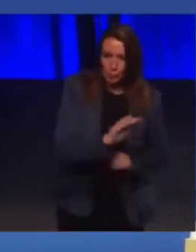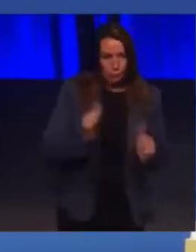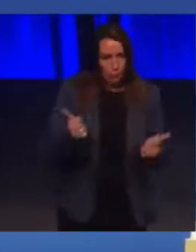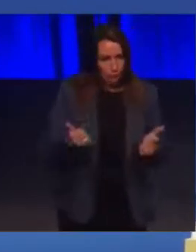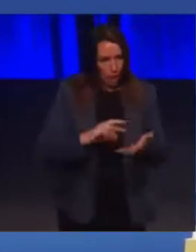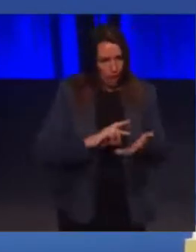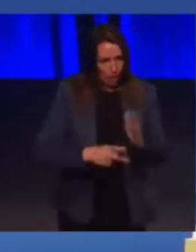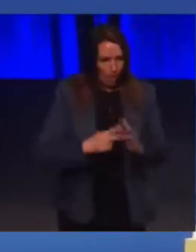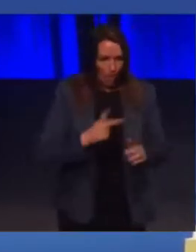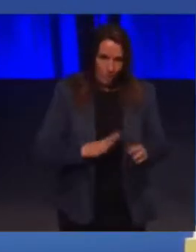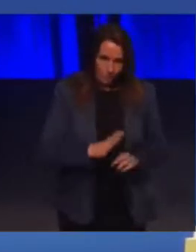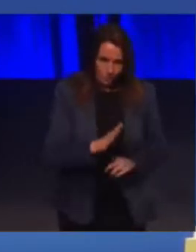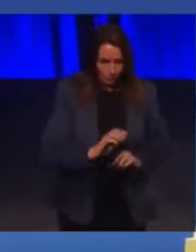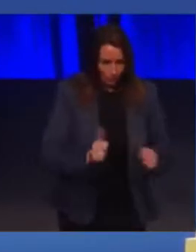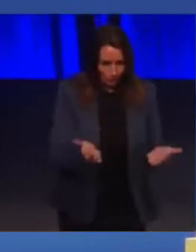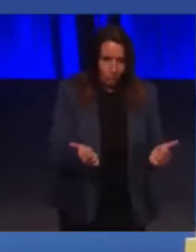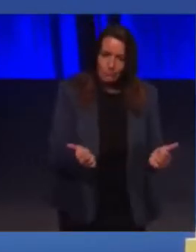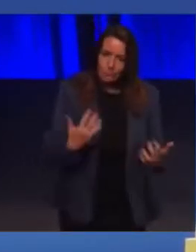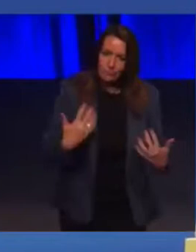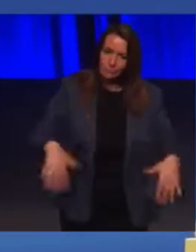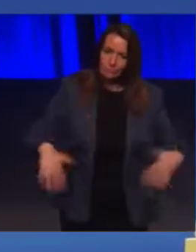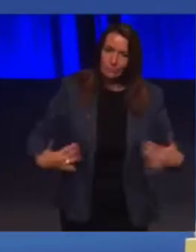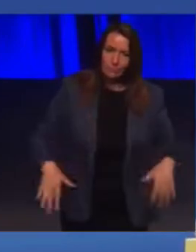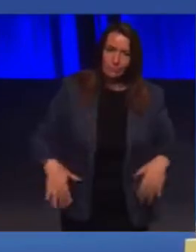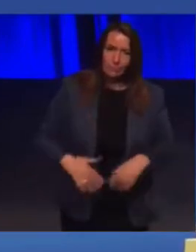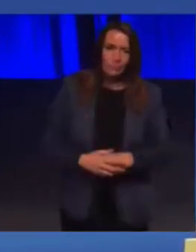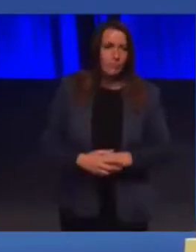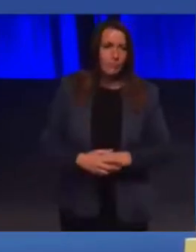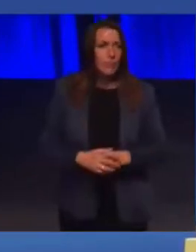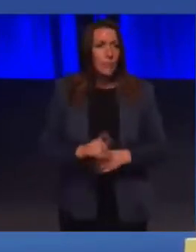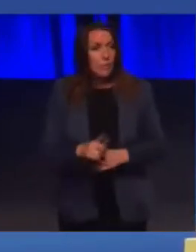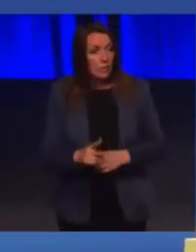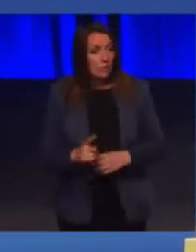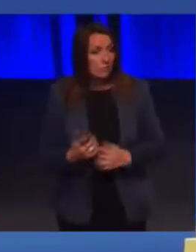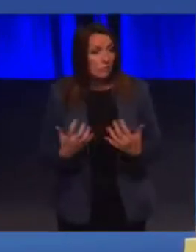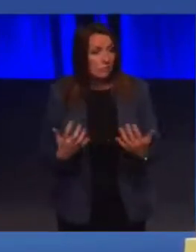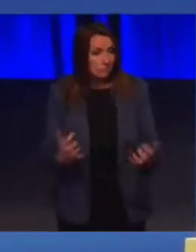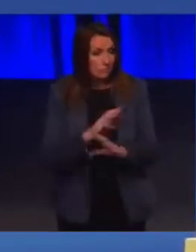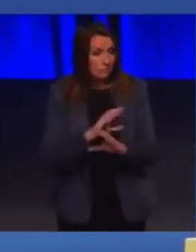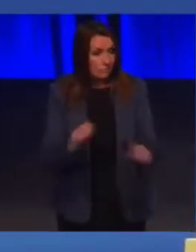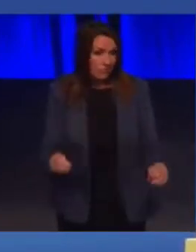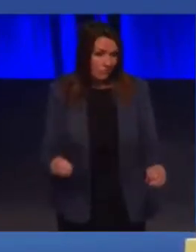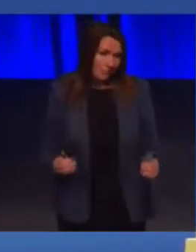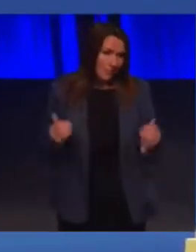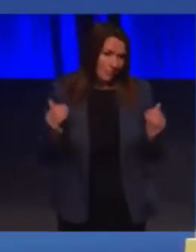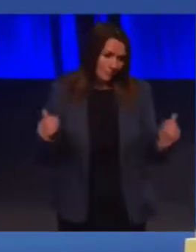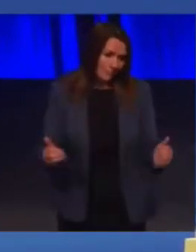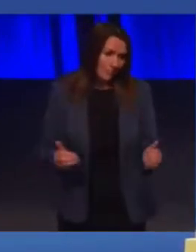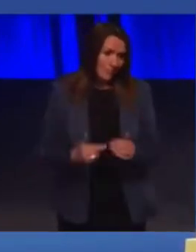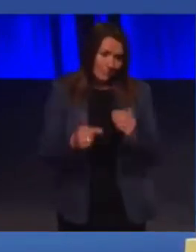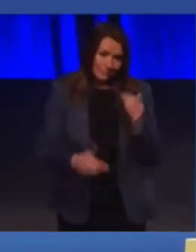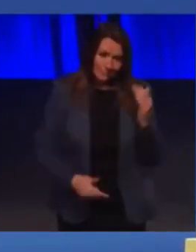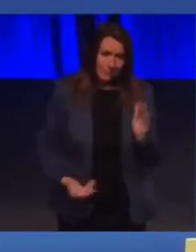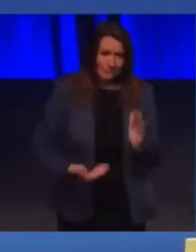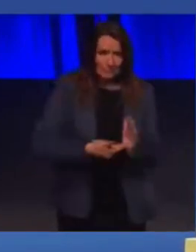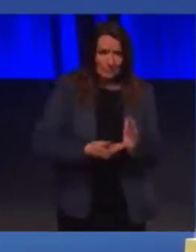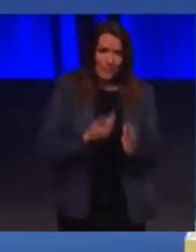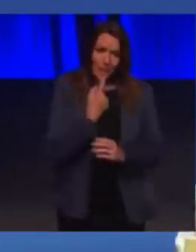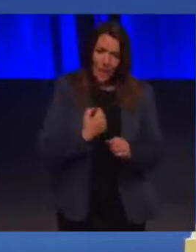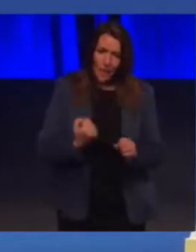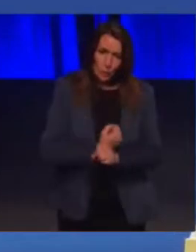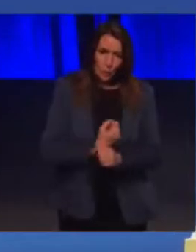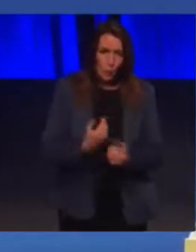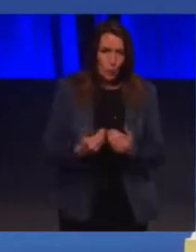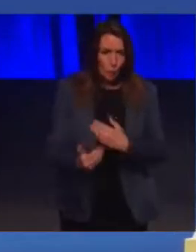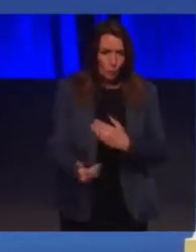huge difference. It's a bit of a game changer. But Conference, we can go further and we should go further. Because